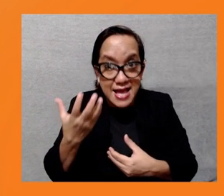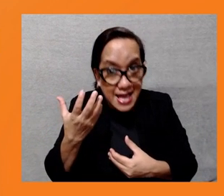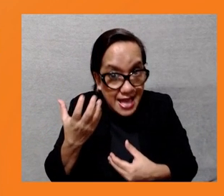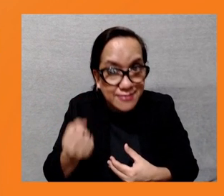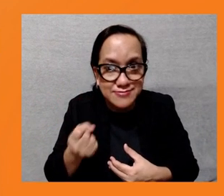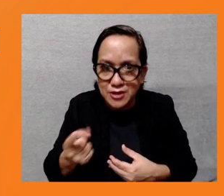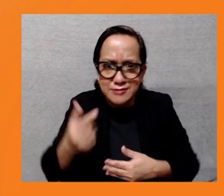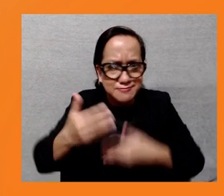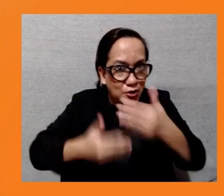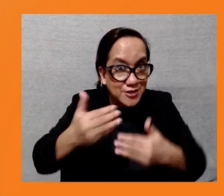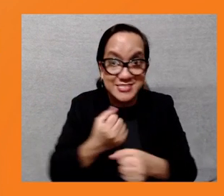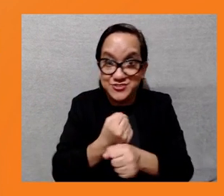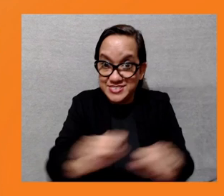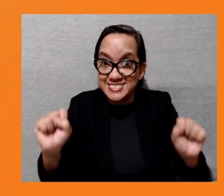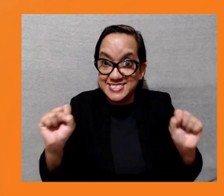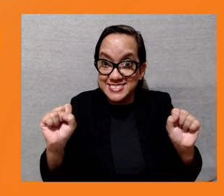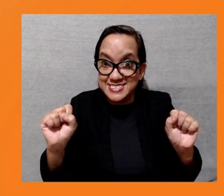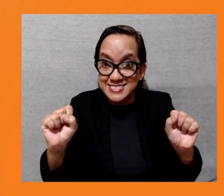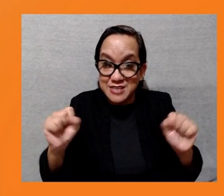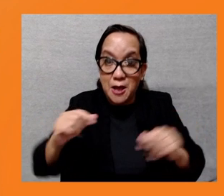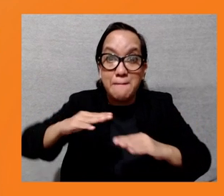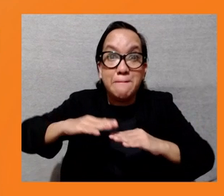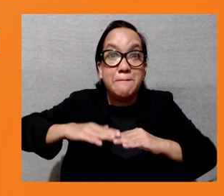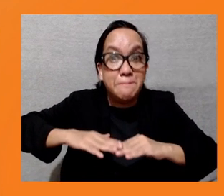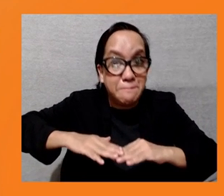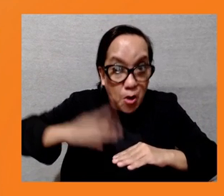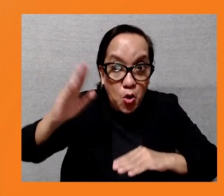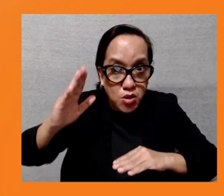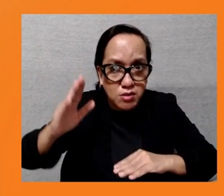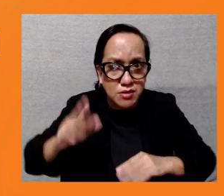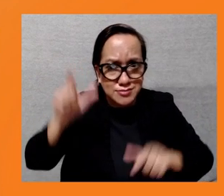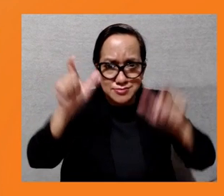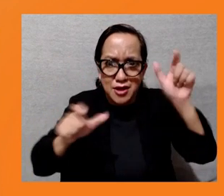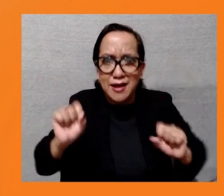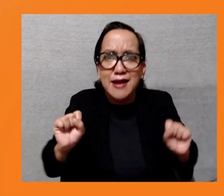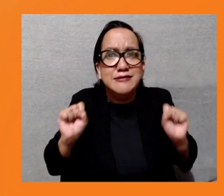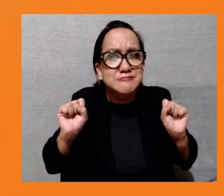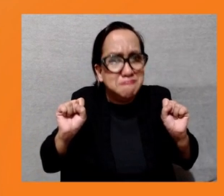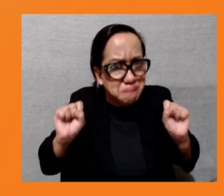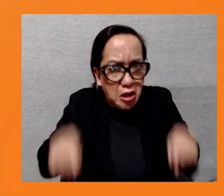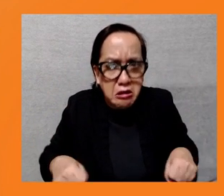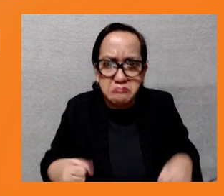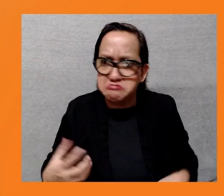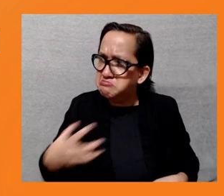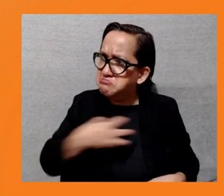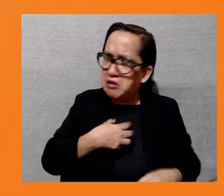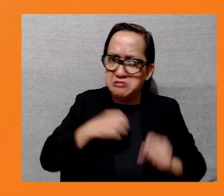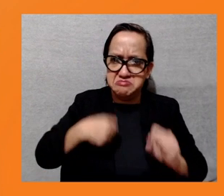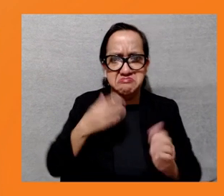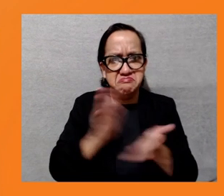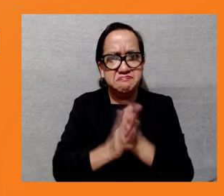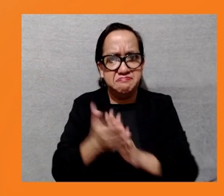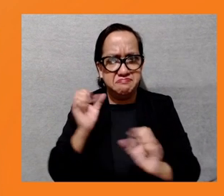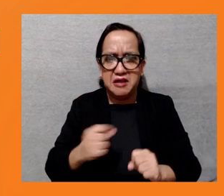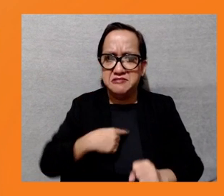options for people to be able to engage anonymously or confidentially. Also through the agreements address mechanisms